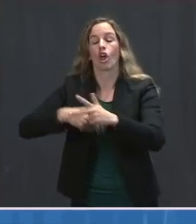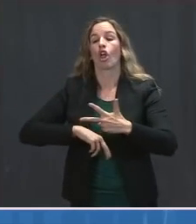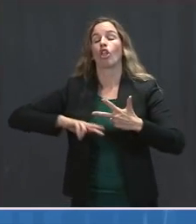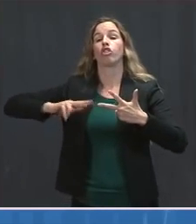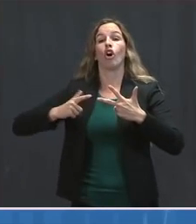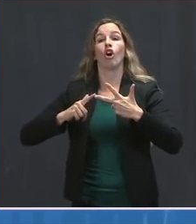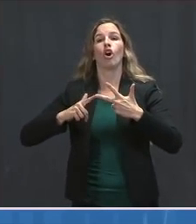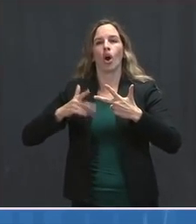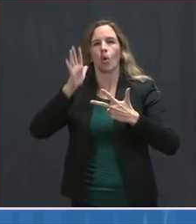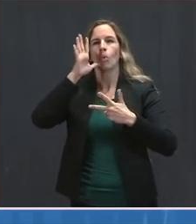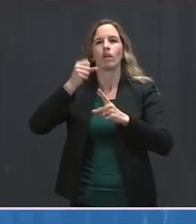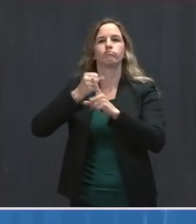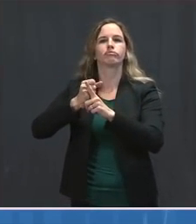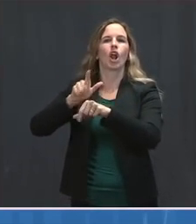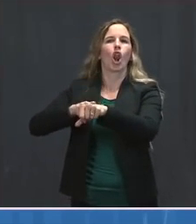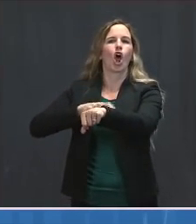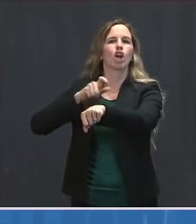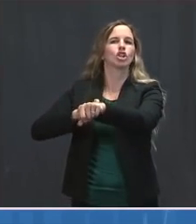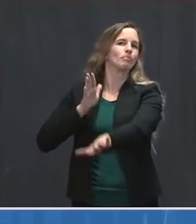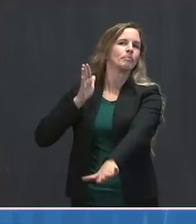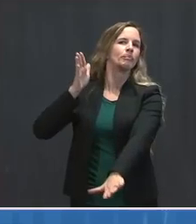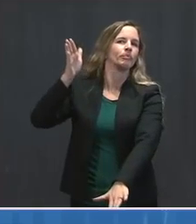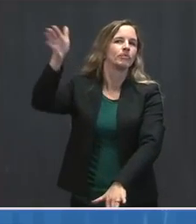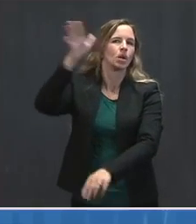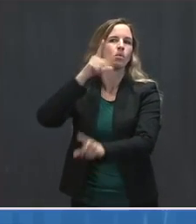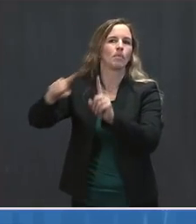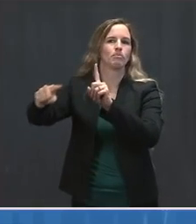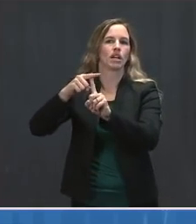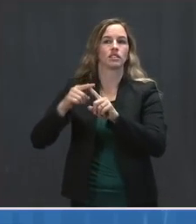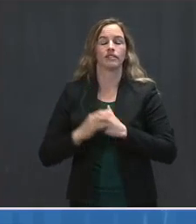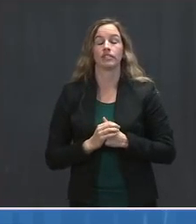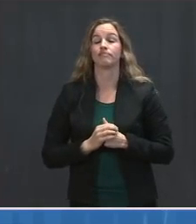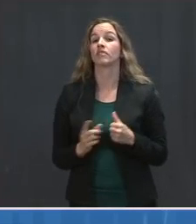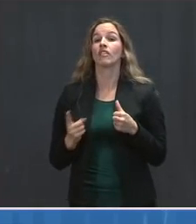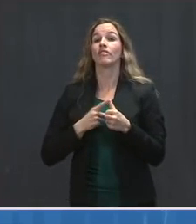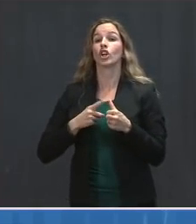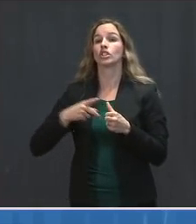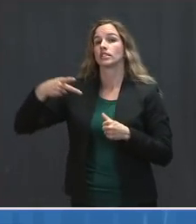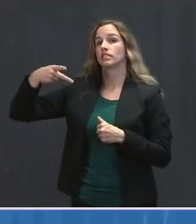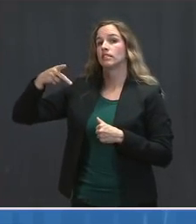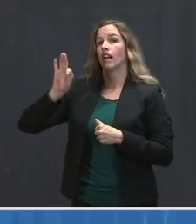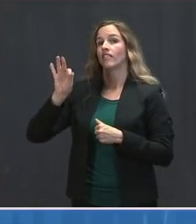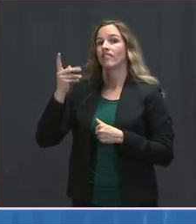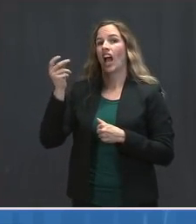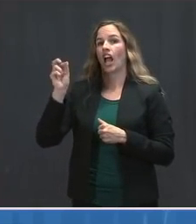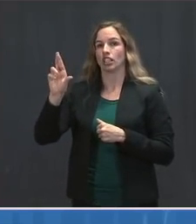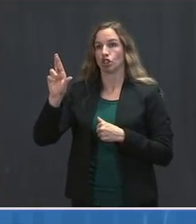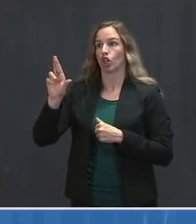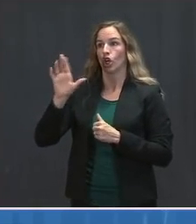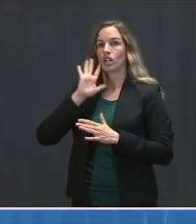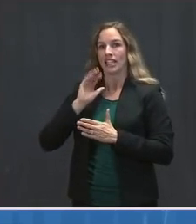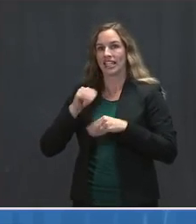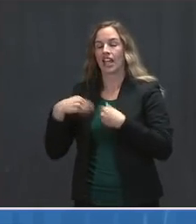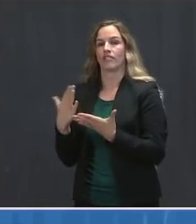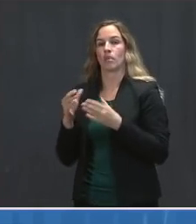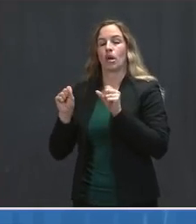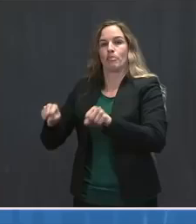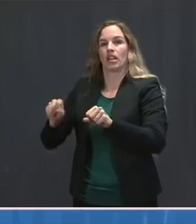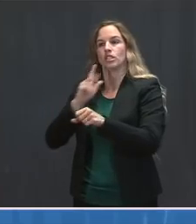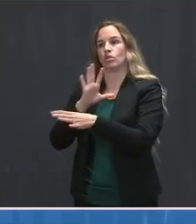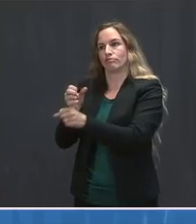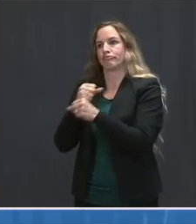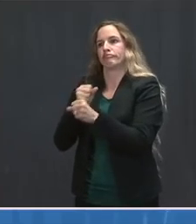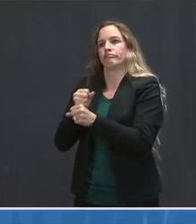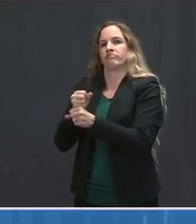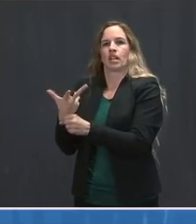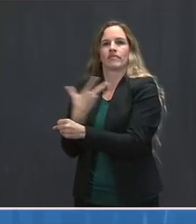equipment and supplies that are enabling them to ramp up production and deliver more vaccine faster. Our second action will deliver